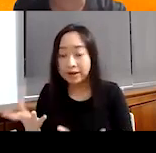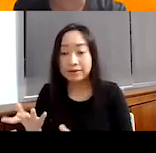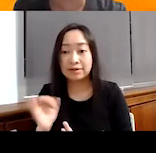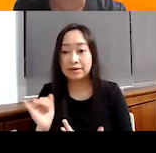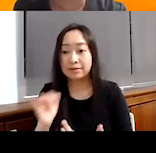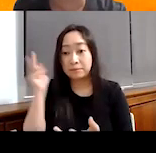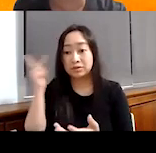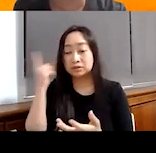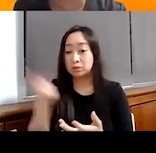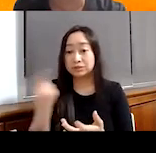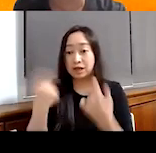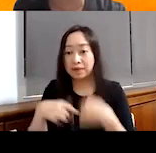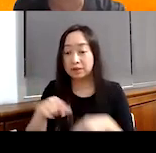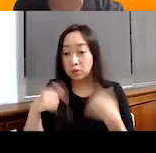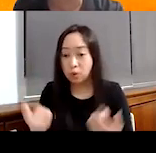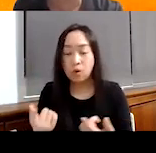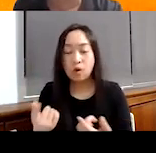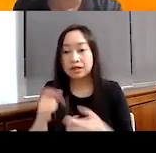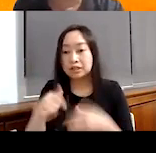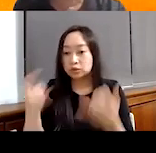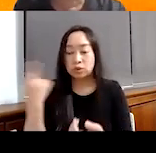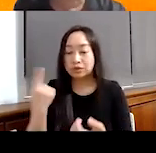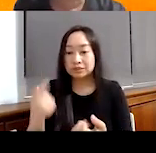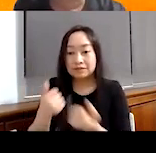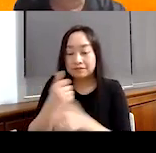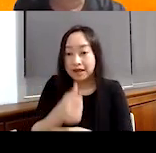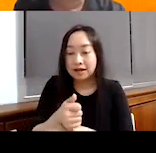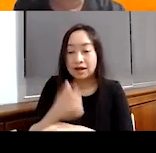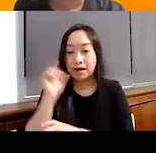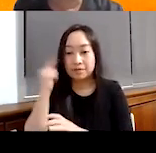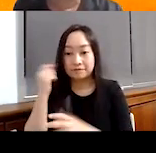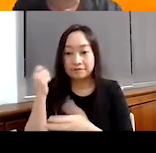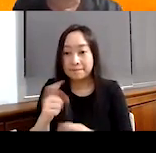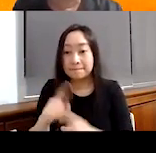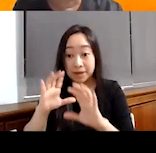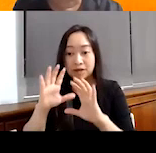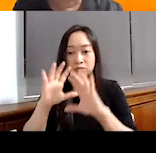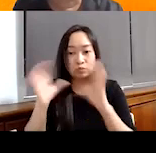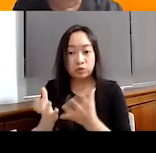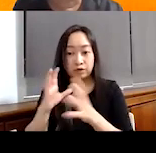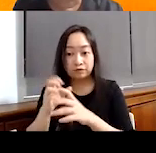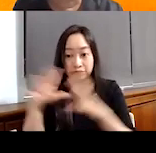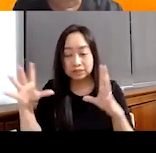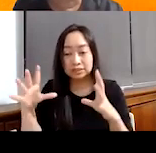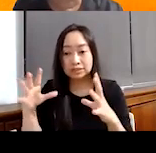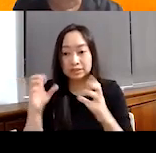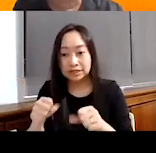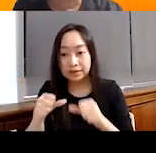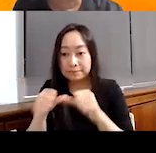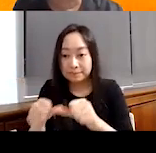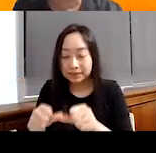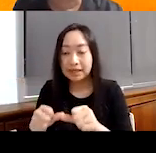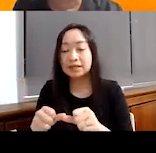politics will come and go issues will affect government funding, but world vision is able to, uh, you know, maintain its